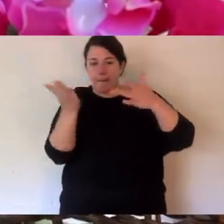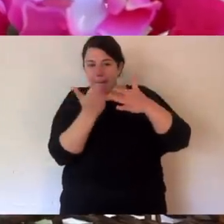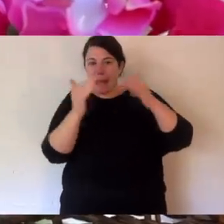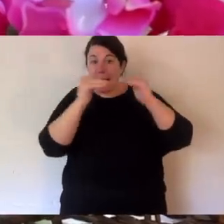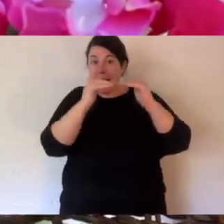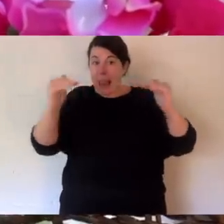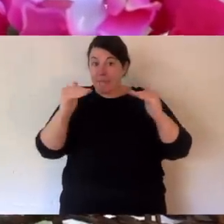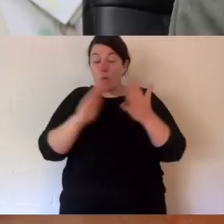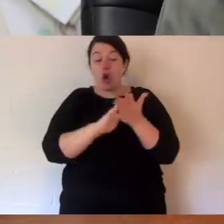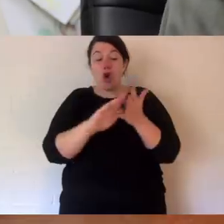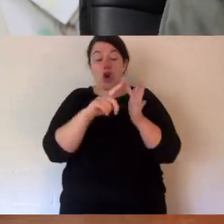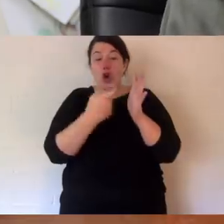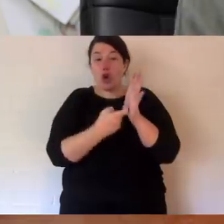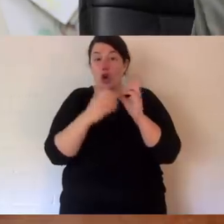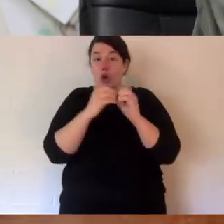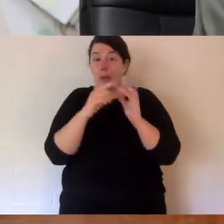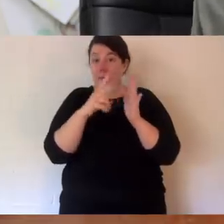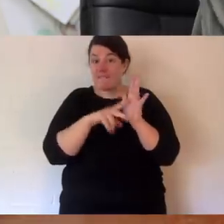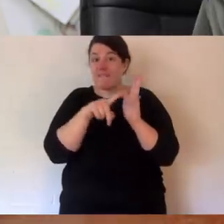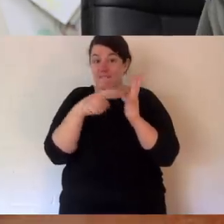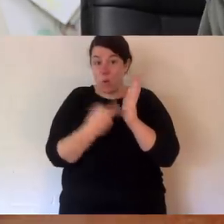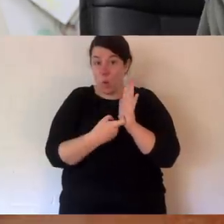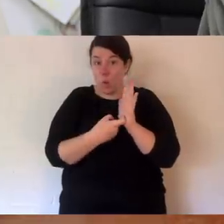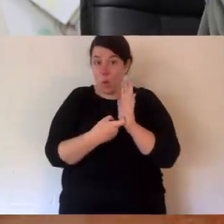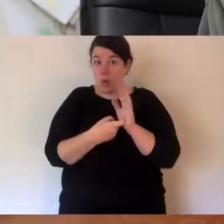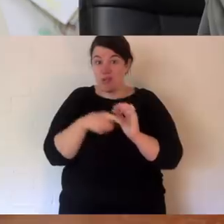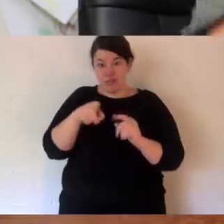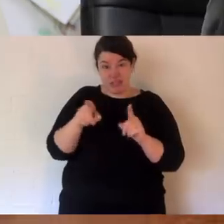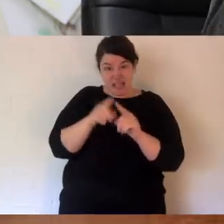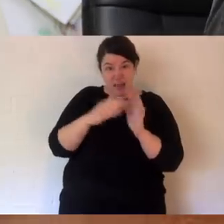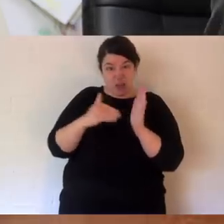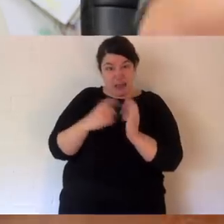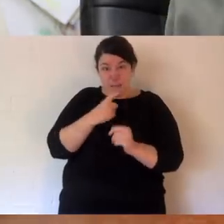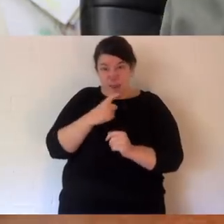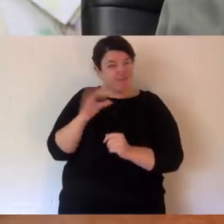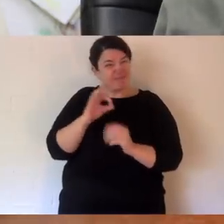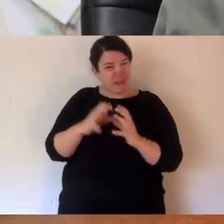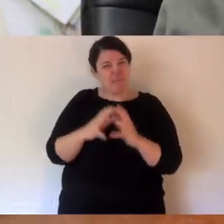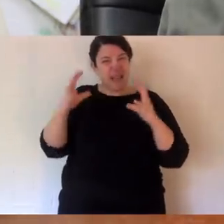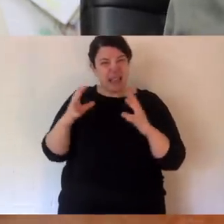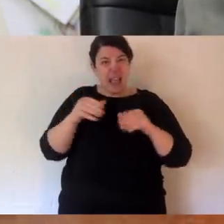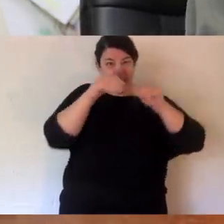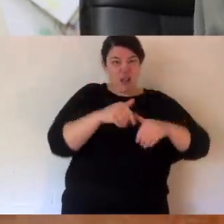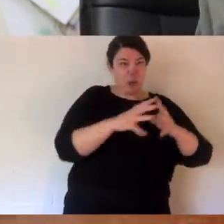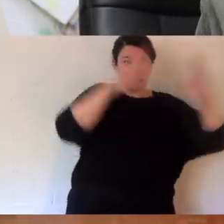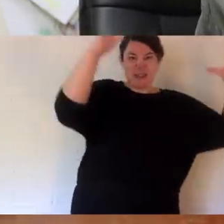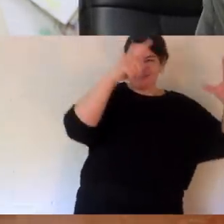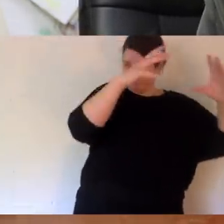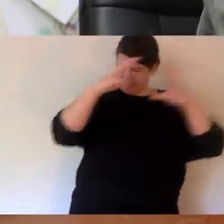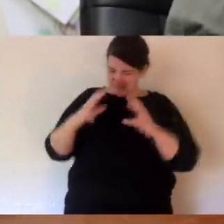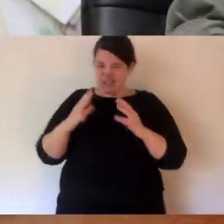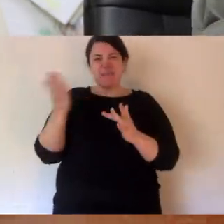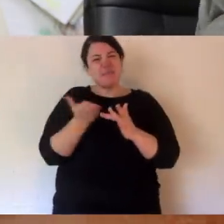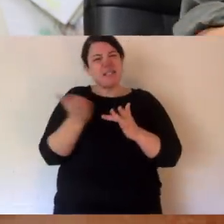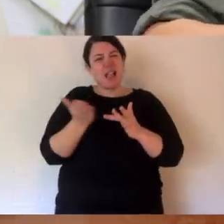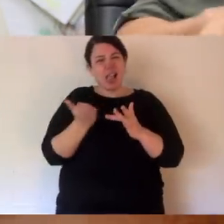herbivore. Now, mid-level because she's not small like a mouse, and she's not big like a kangaroo. And so they go around and they